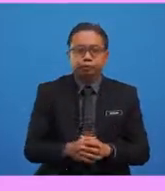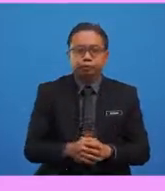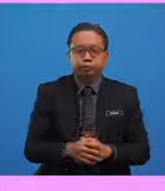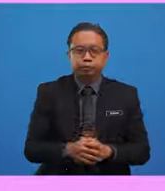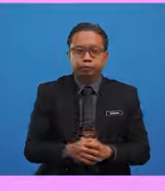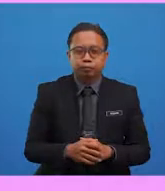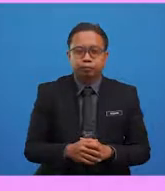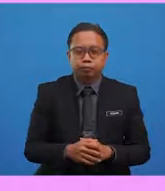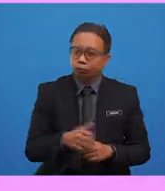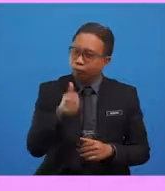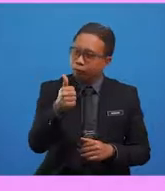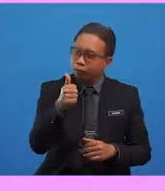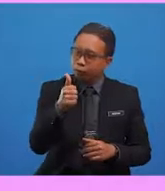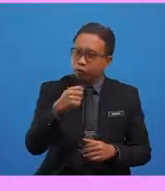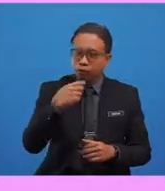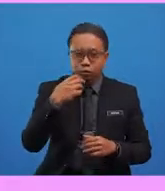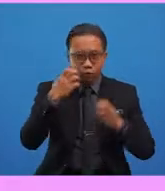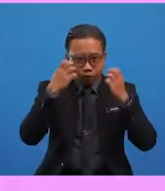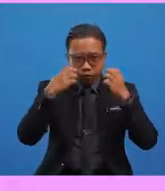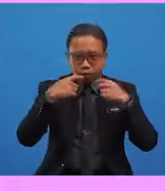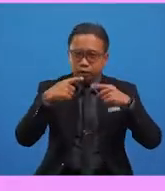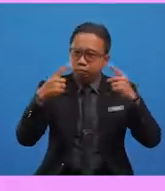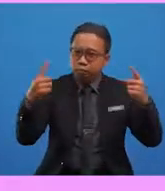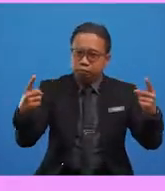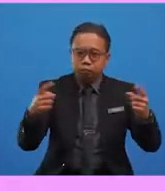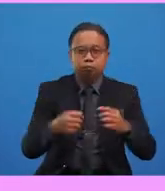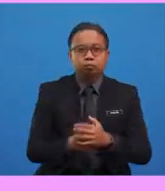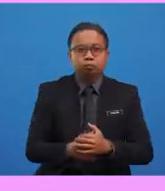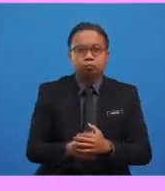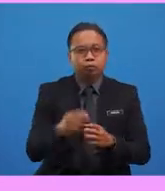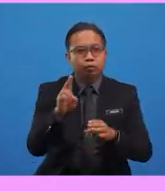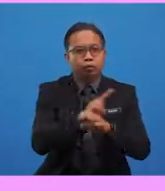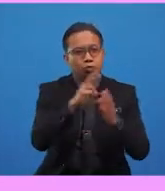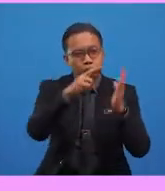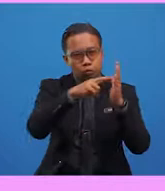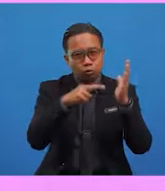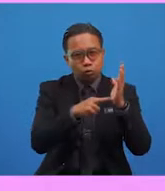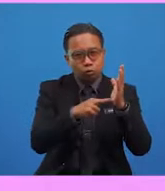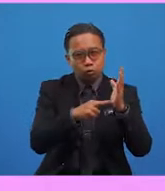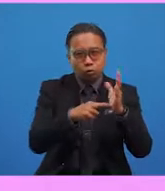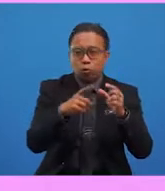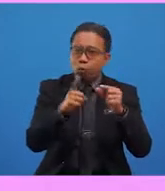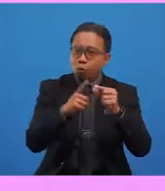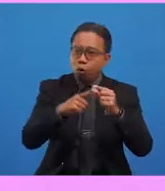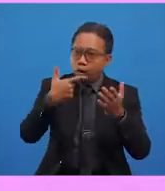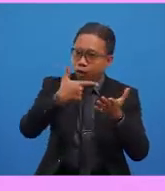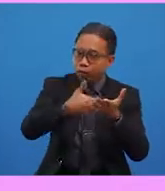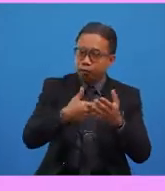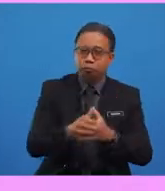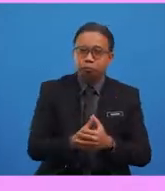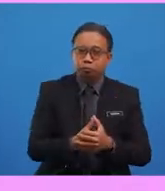well explained, Gramwis. Well done. We use this rule for some other words as well,